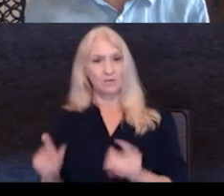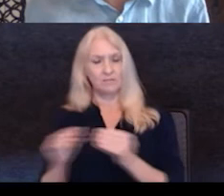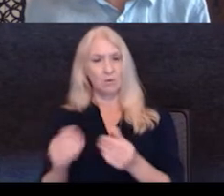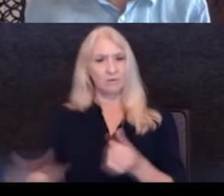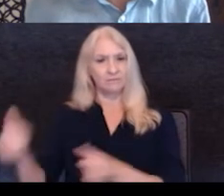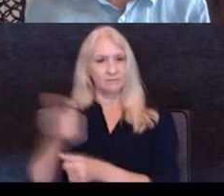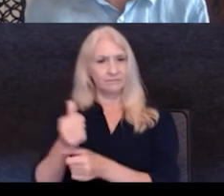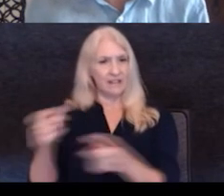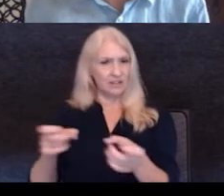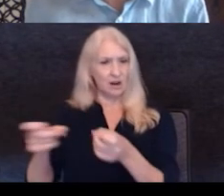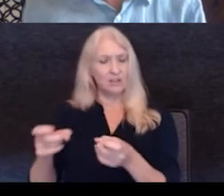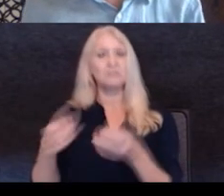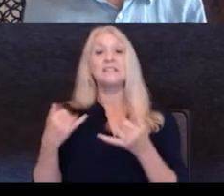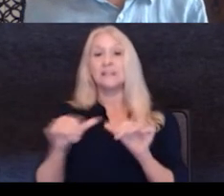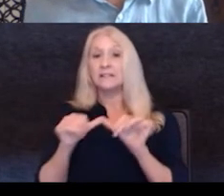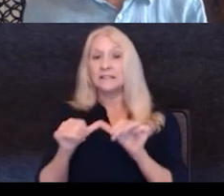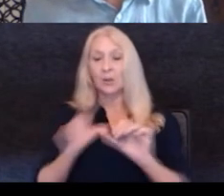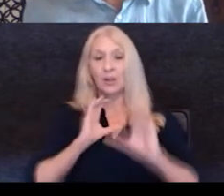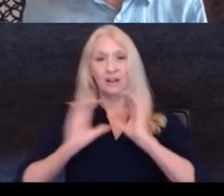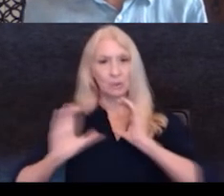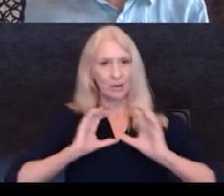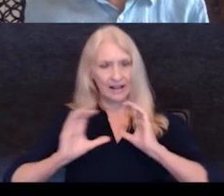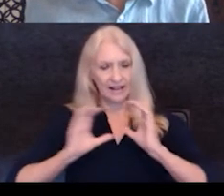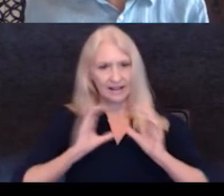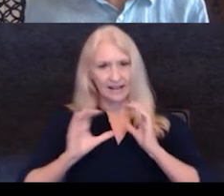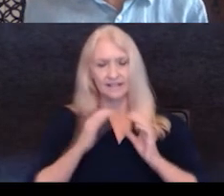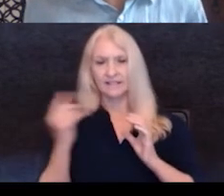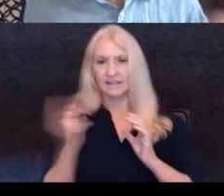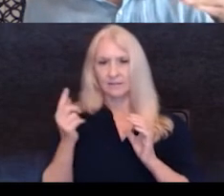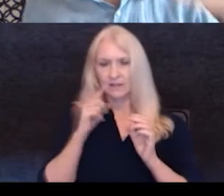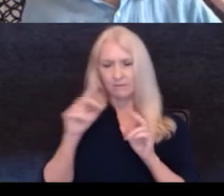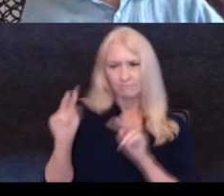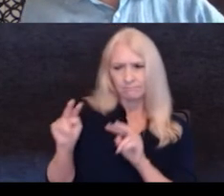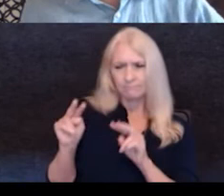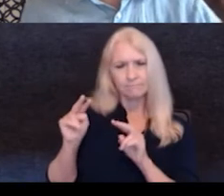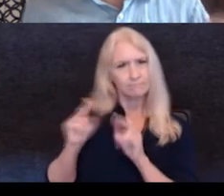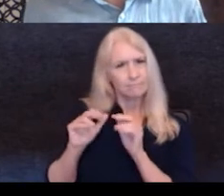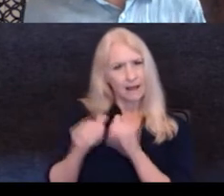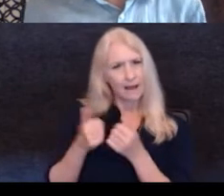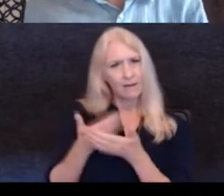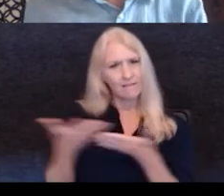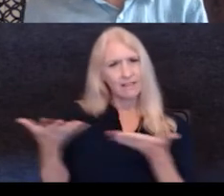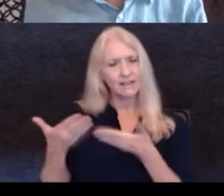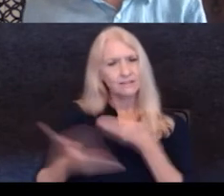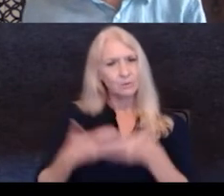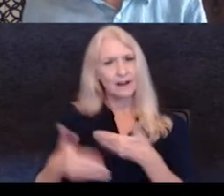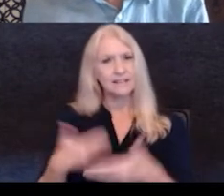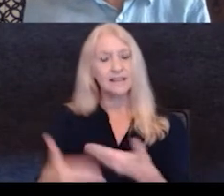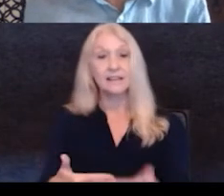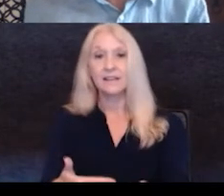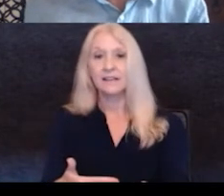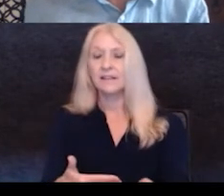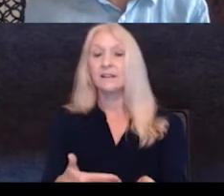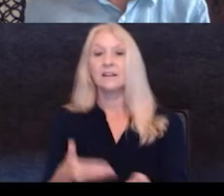kind of a constant flow of communication. Um, so that someone is always keeping an eye on how the thing is progressing. Uh, and,